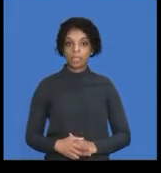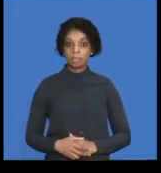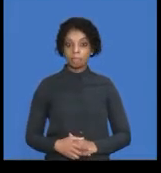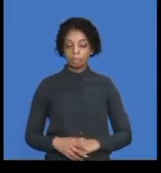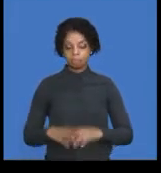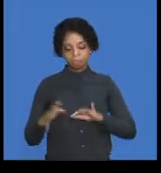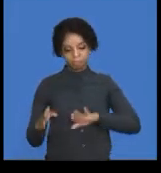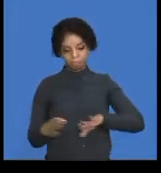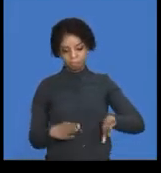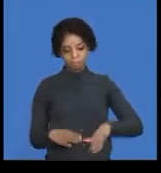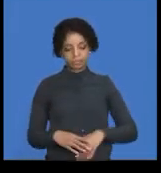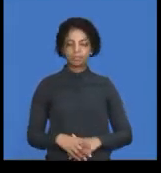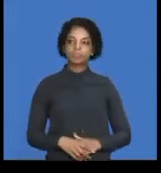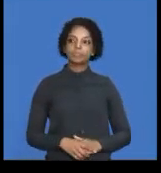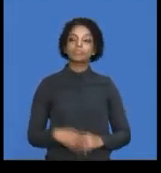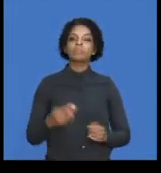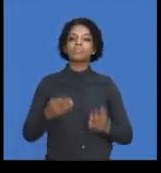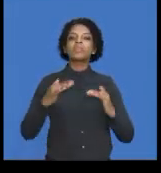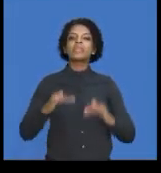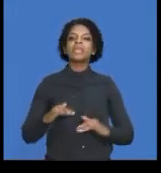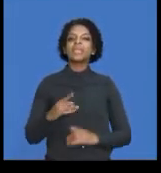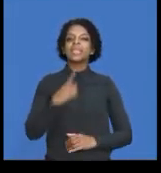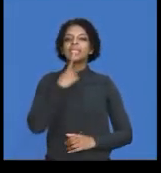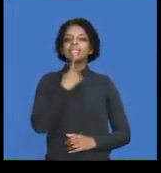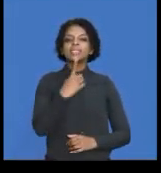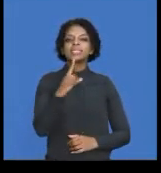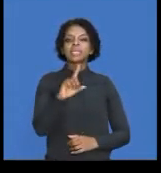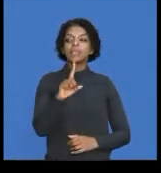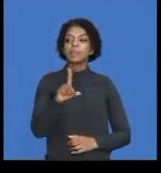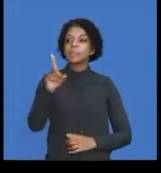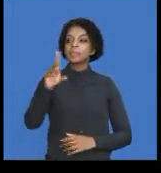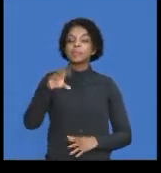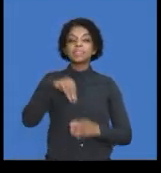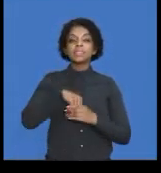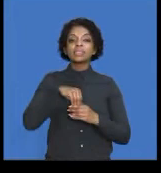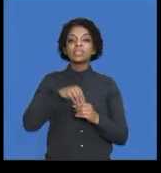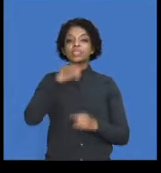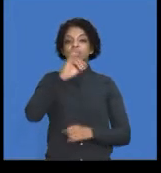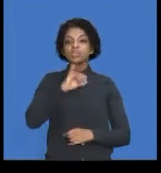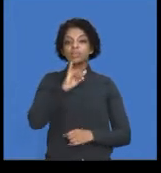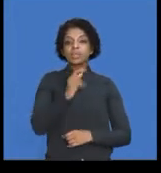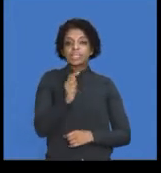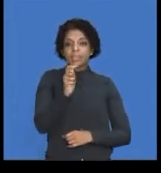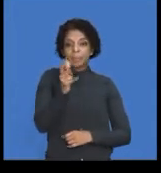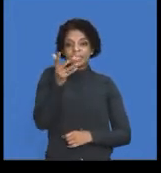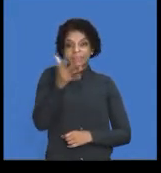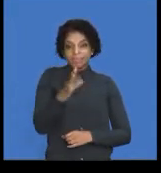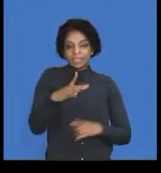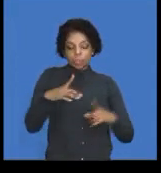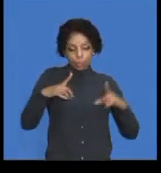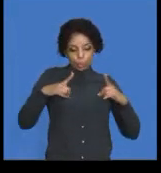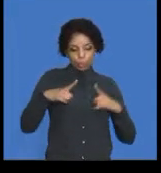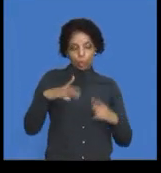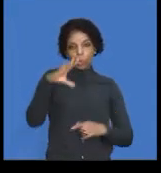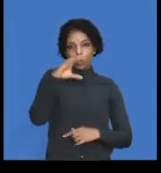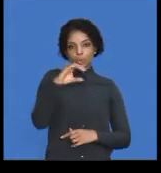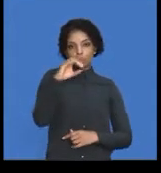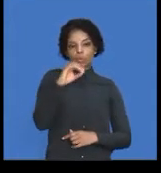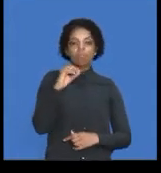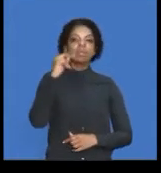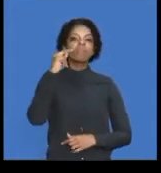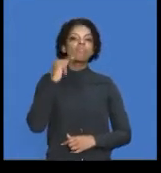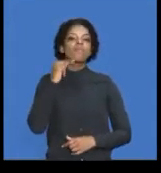told that this includes insurance paid in advance for October and November